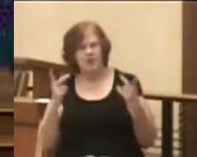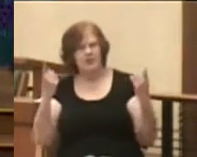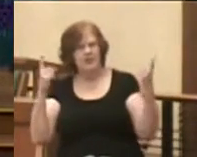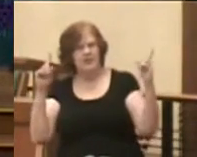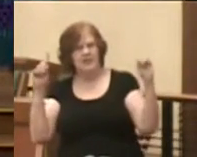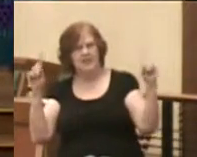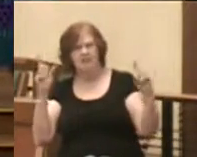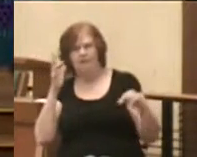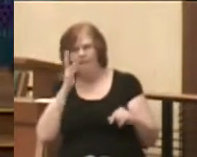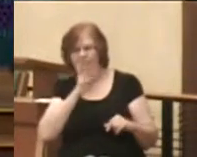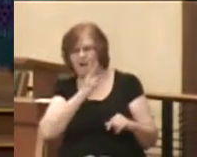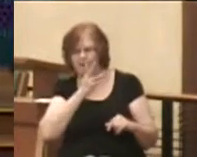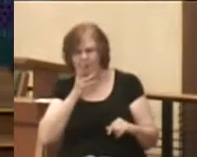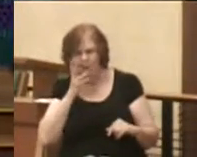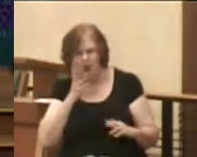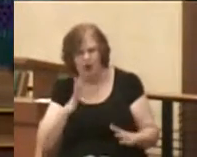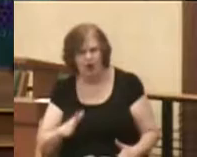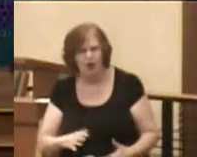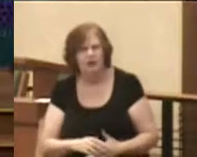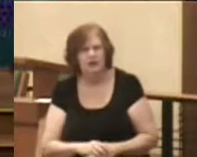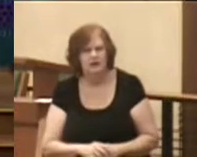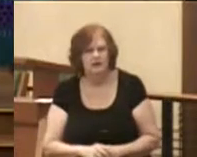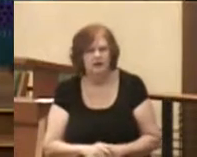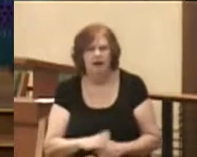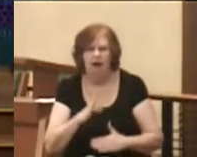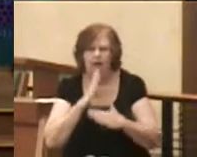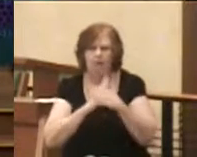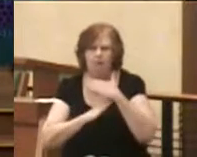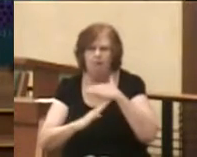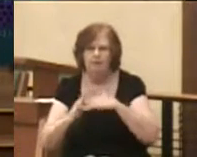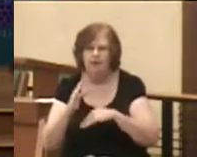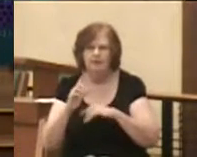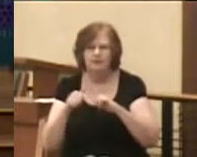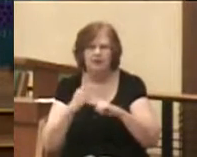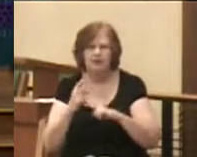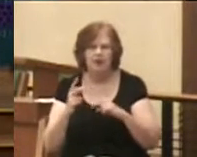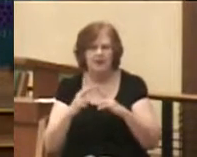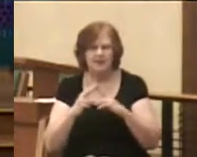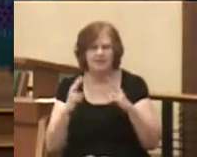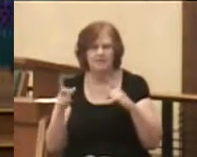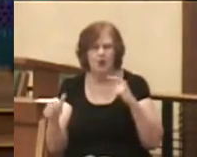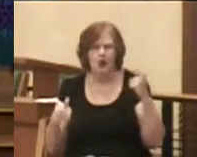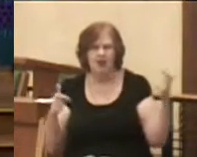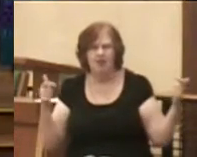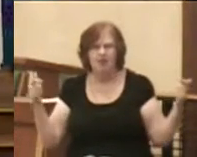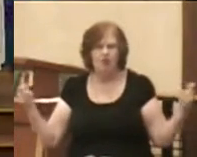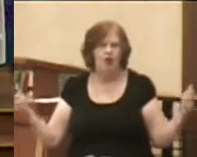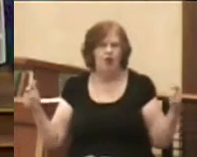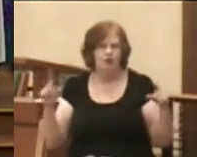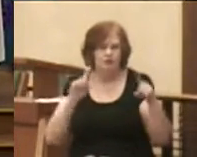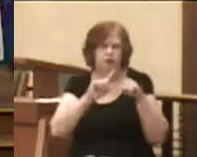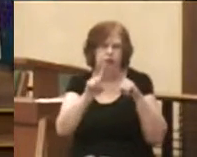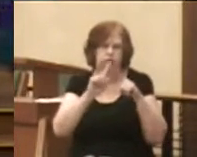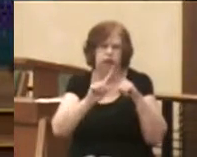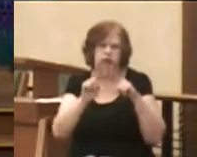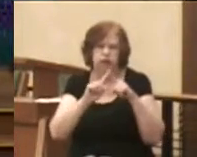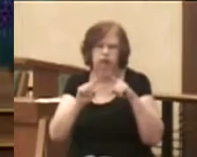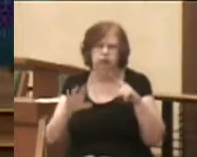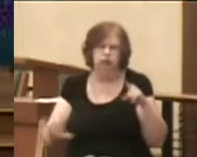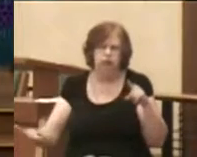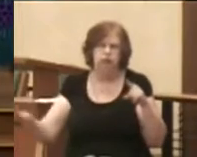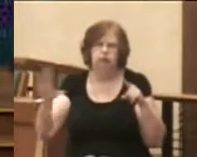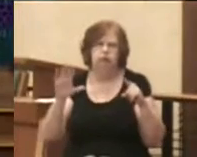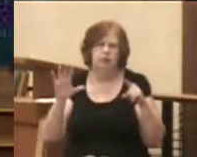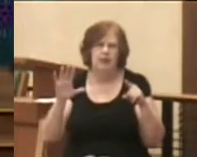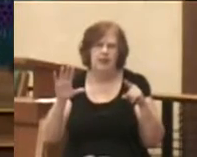farmer. He was very humble about his very large holdings of land in